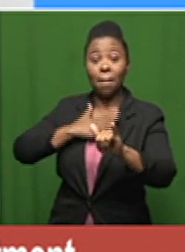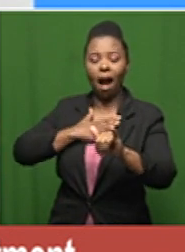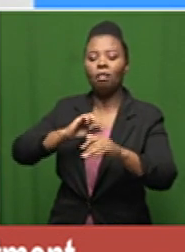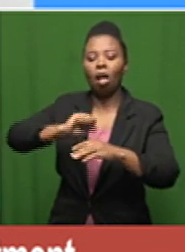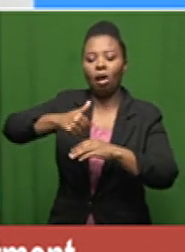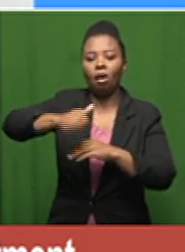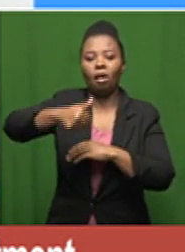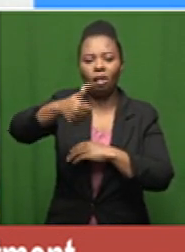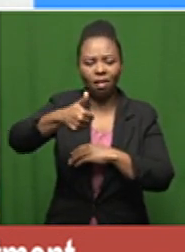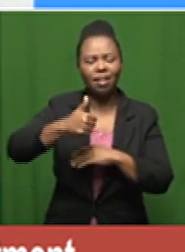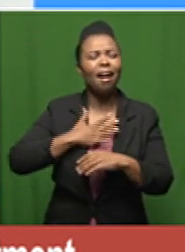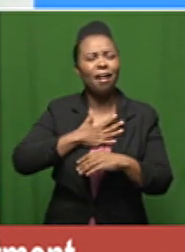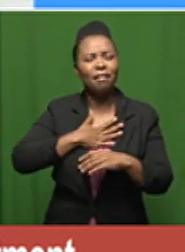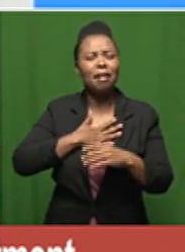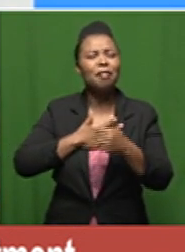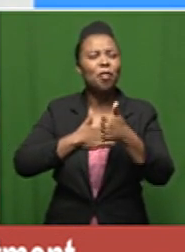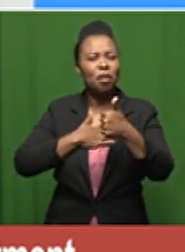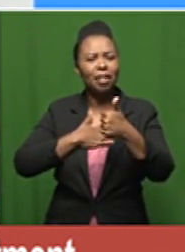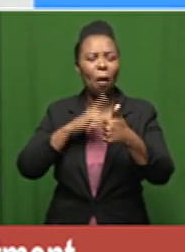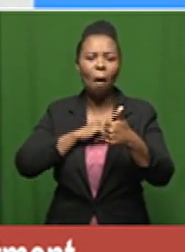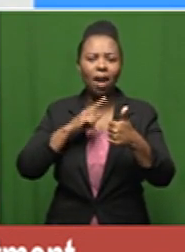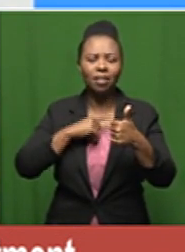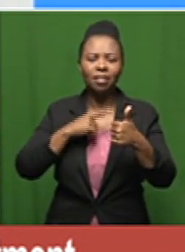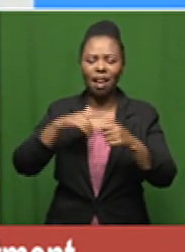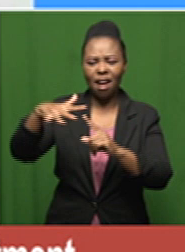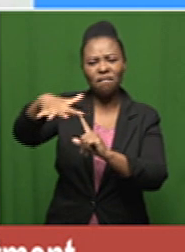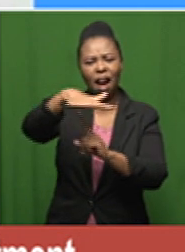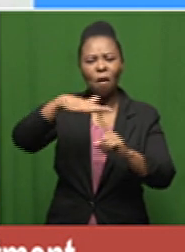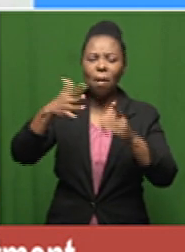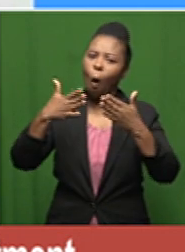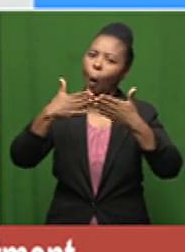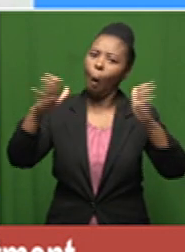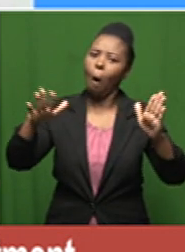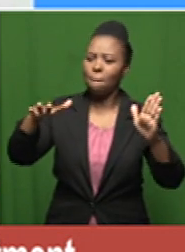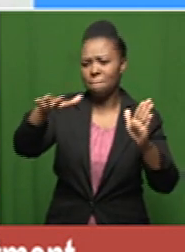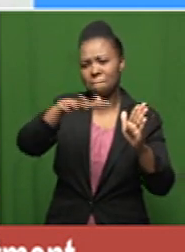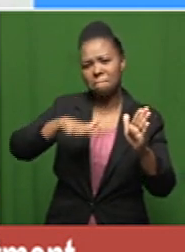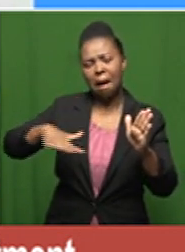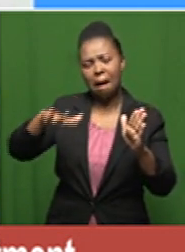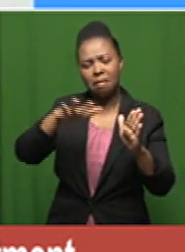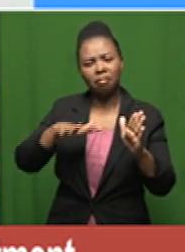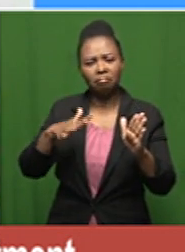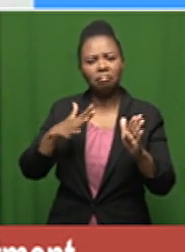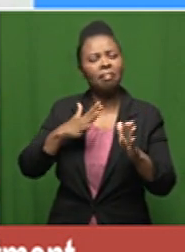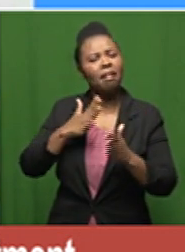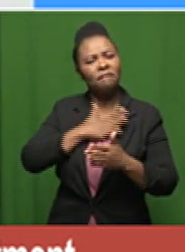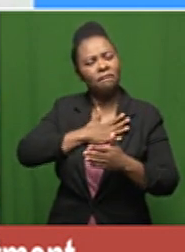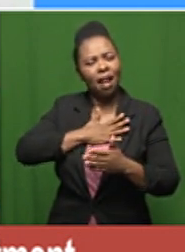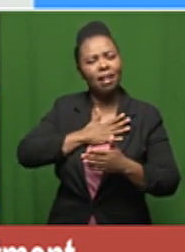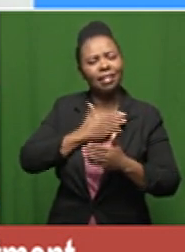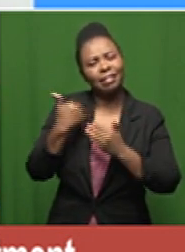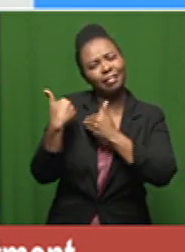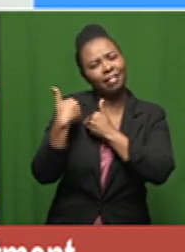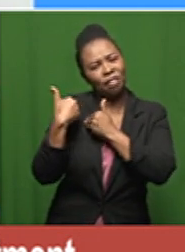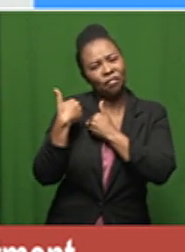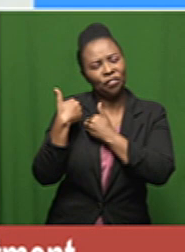was good because it felt like it was still in an open environment and um it felt safe because i